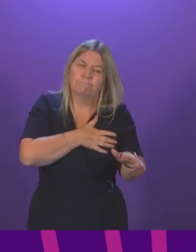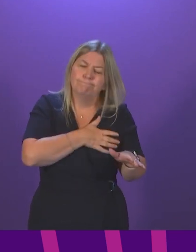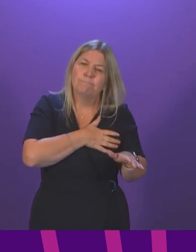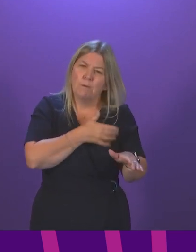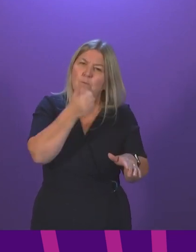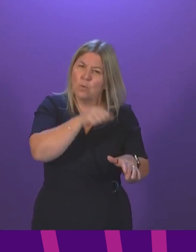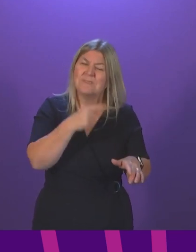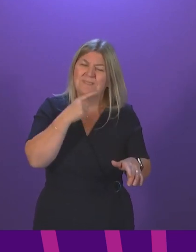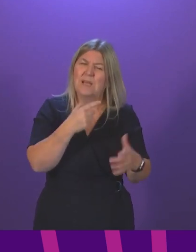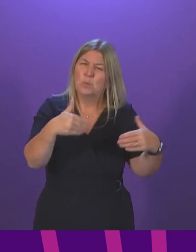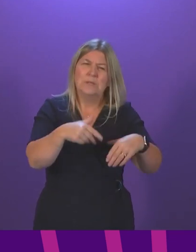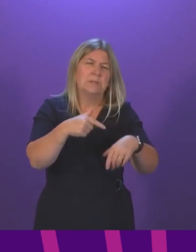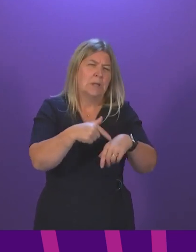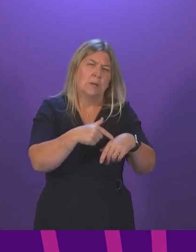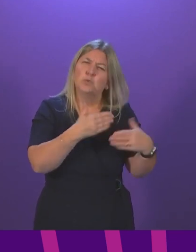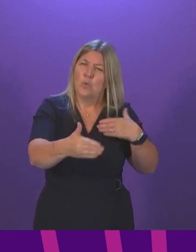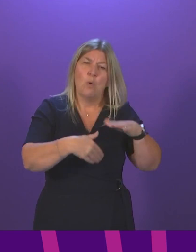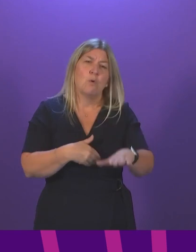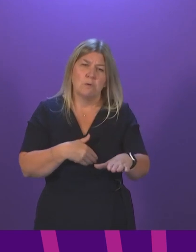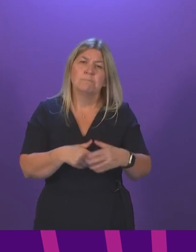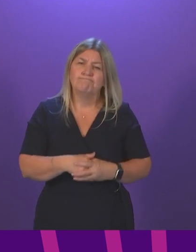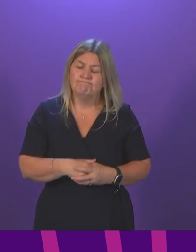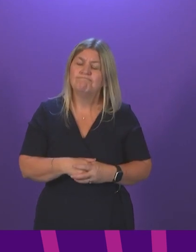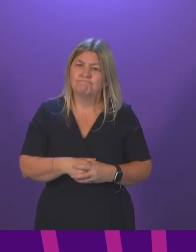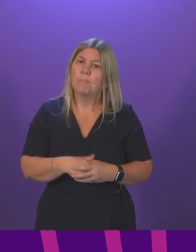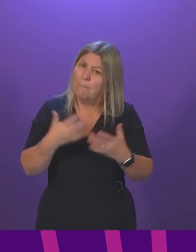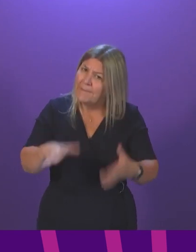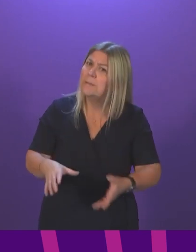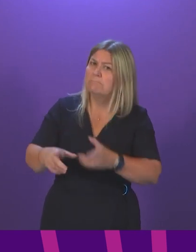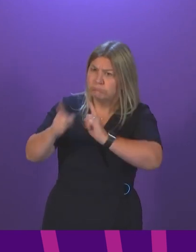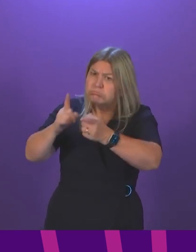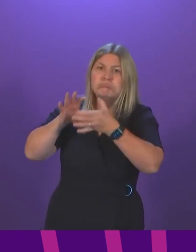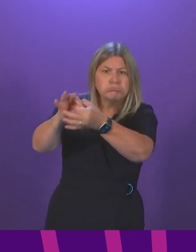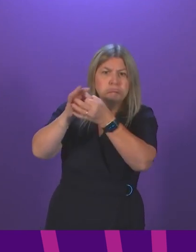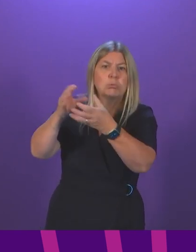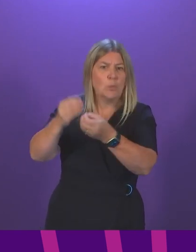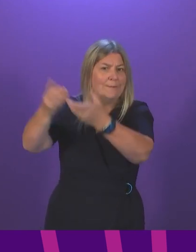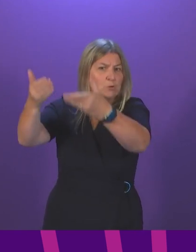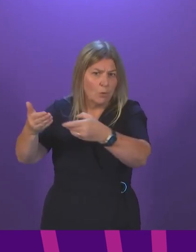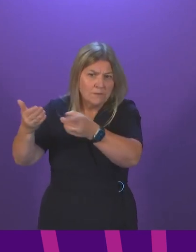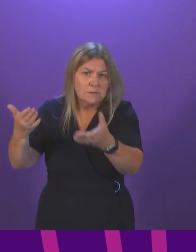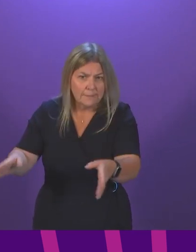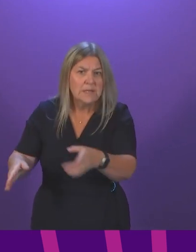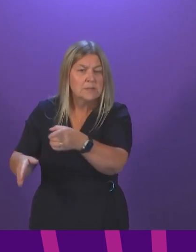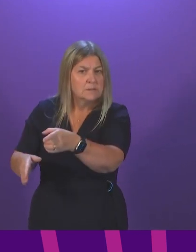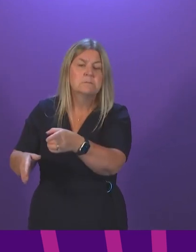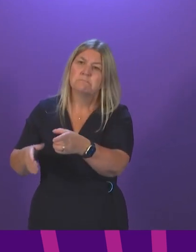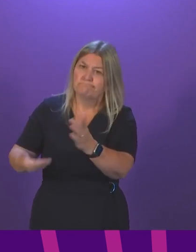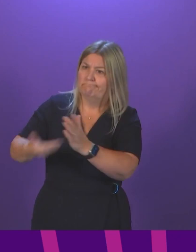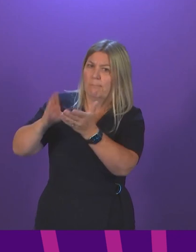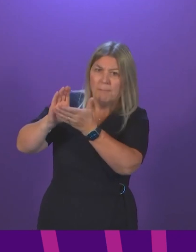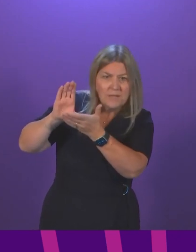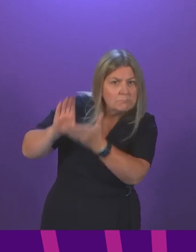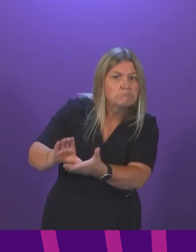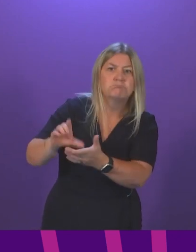on, waiting far too long for Ambulance Services. We are in constant dialogue and engagement with the Ambulance Service. We have provided additional funding.